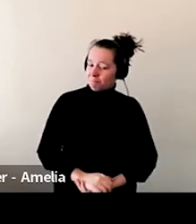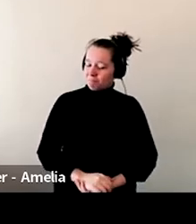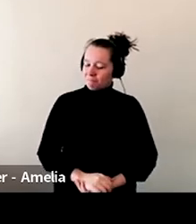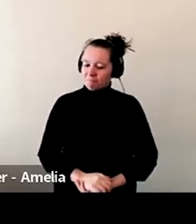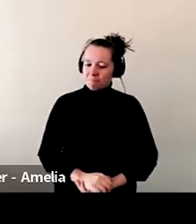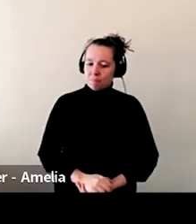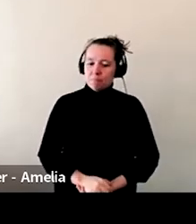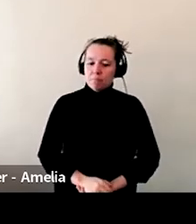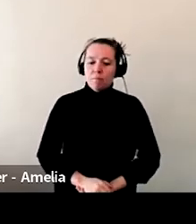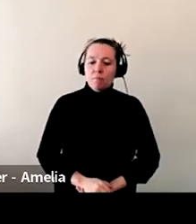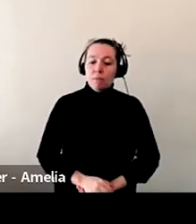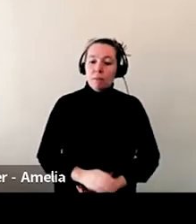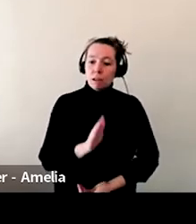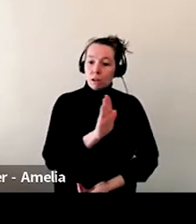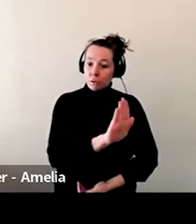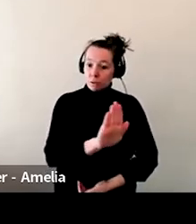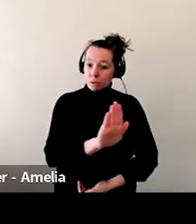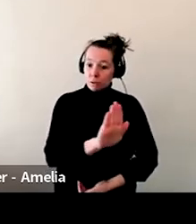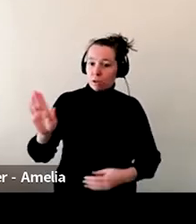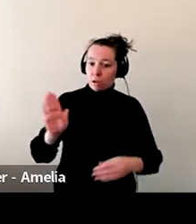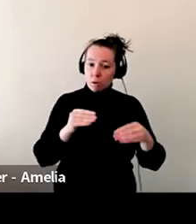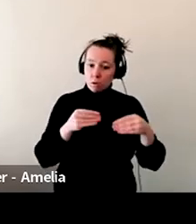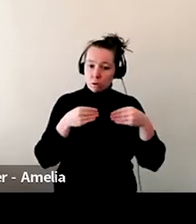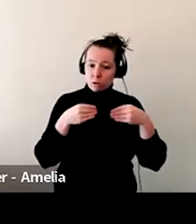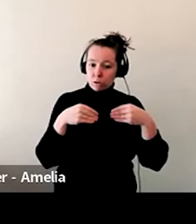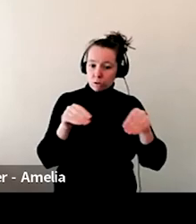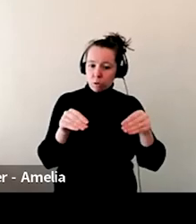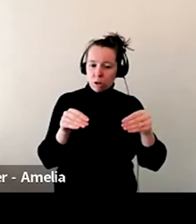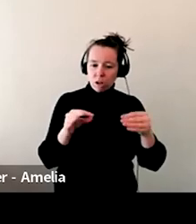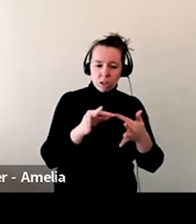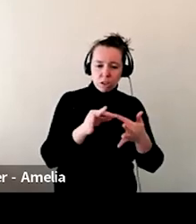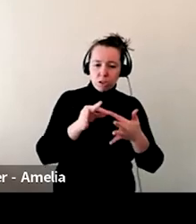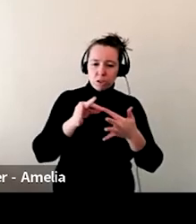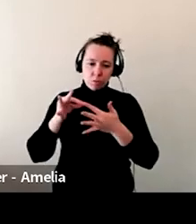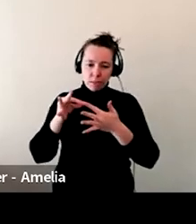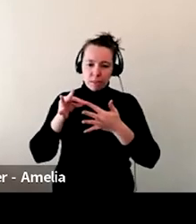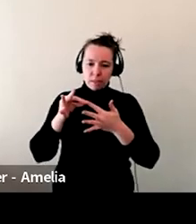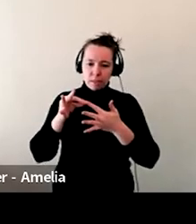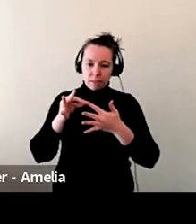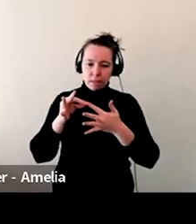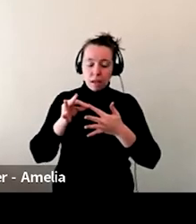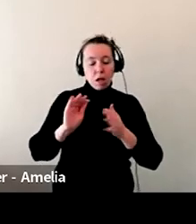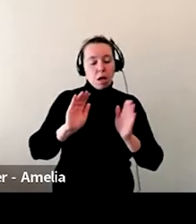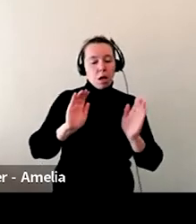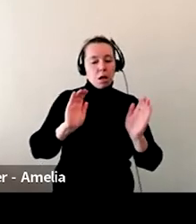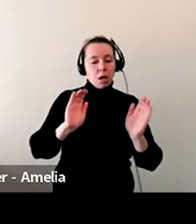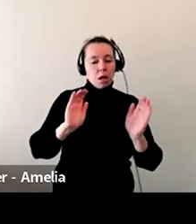store apart from the retailers who established themselves in the before COVID times?